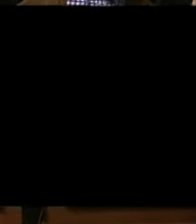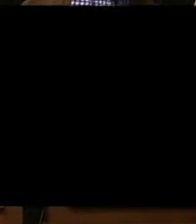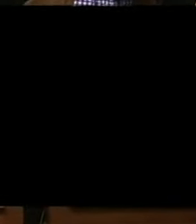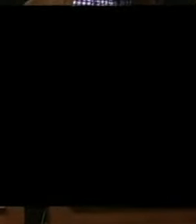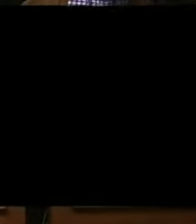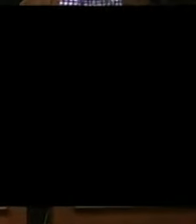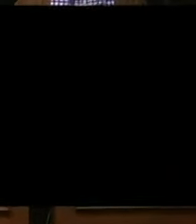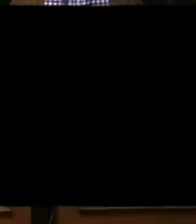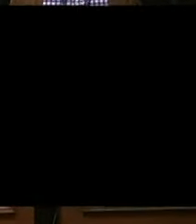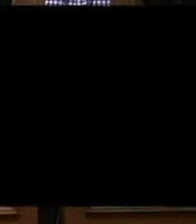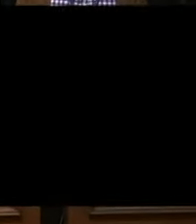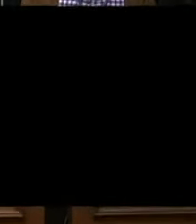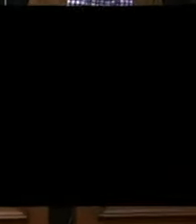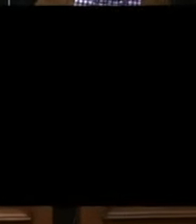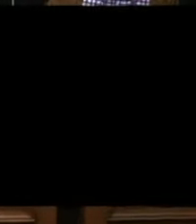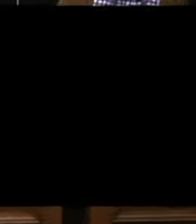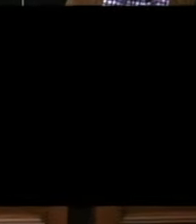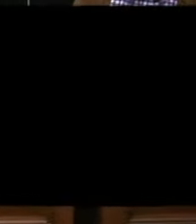Hello, everybody.